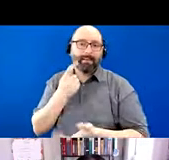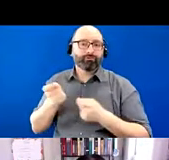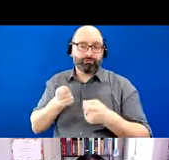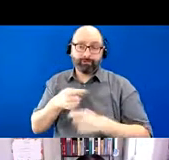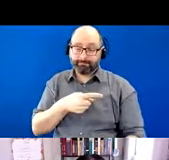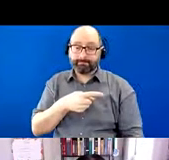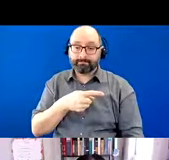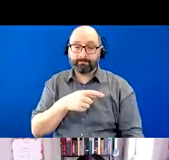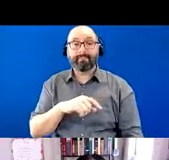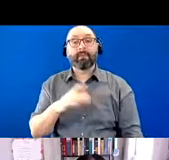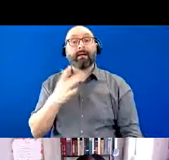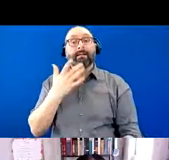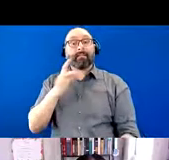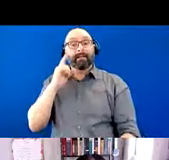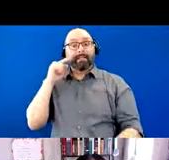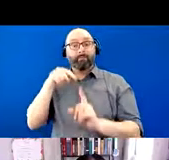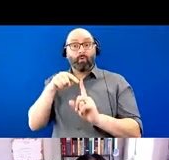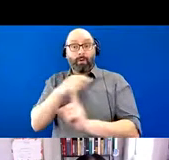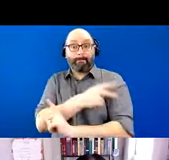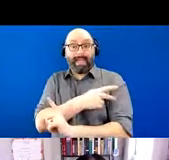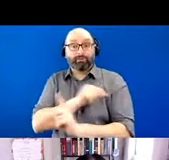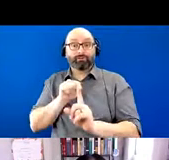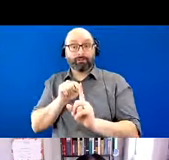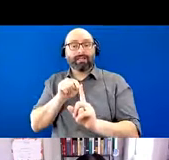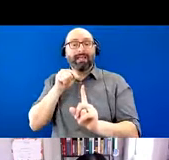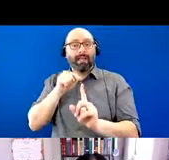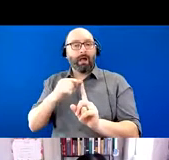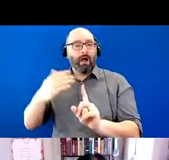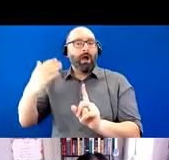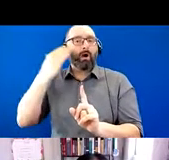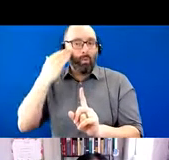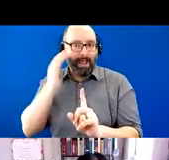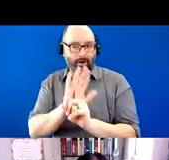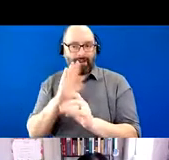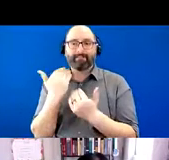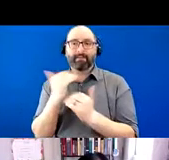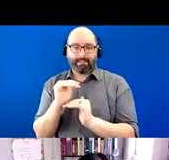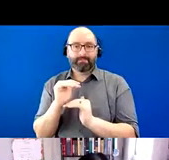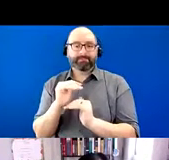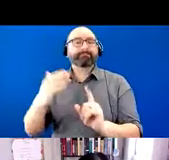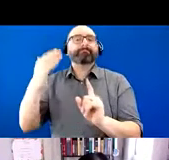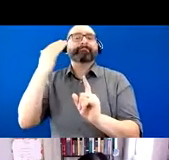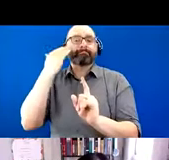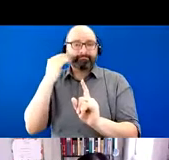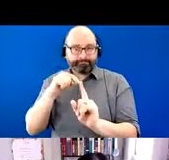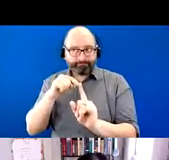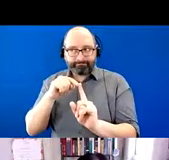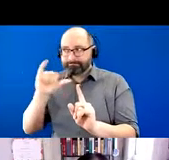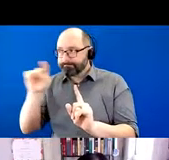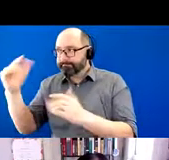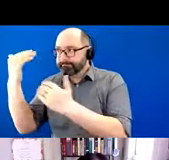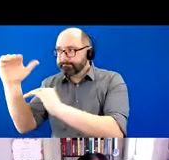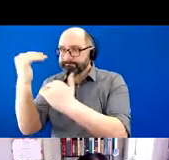for this patient he was aware of the limitations and restrictions that others had put on him